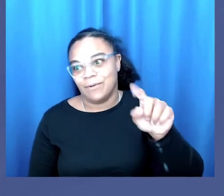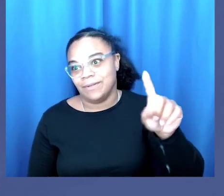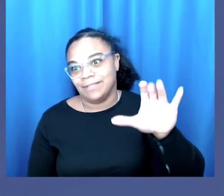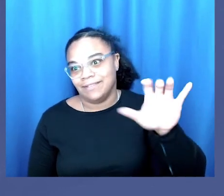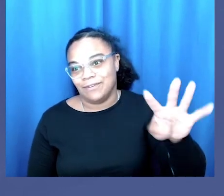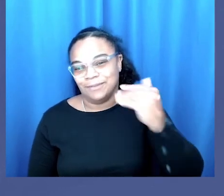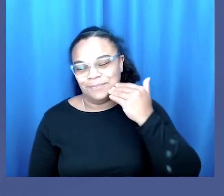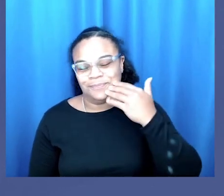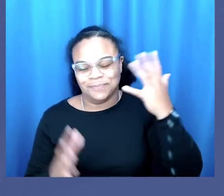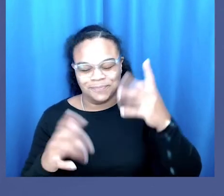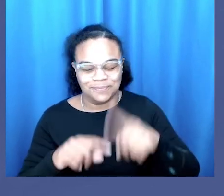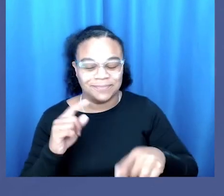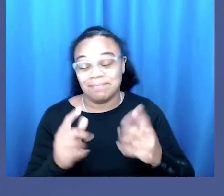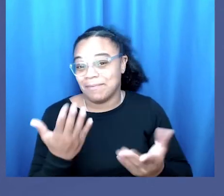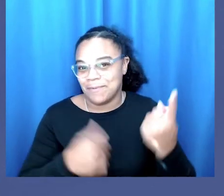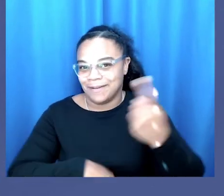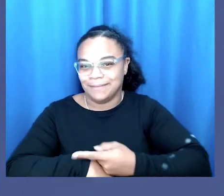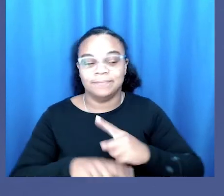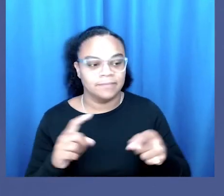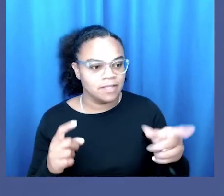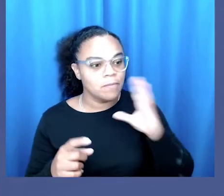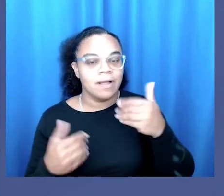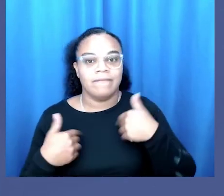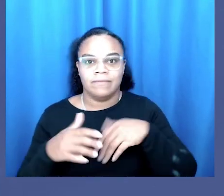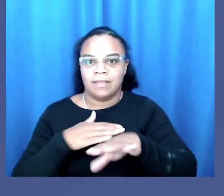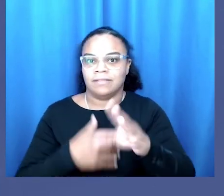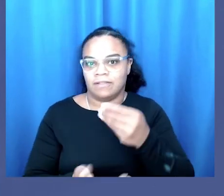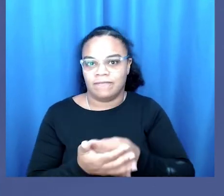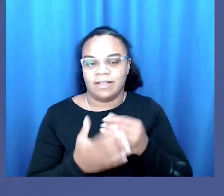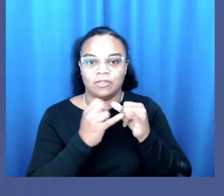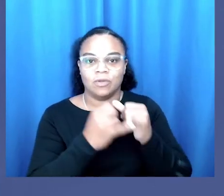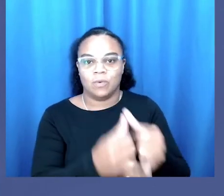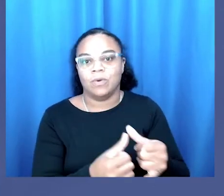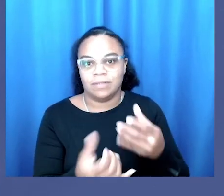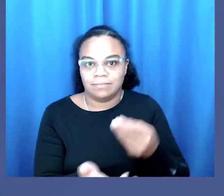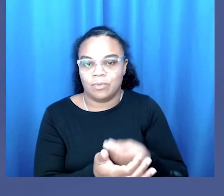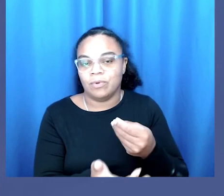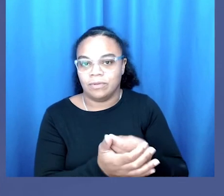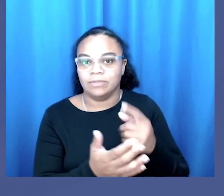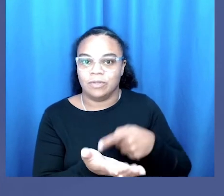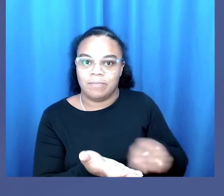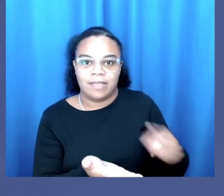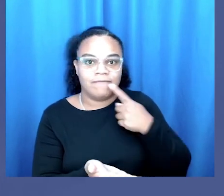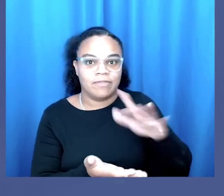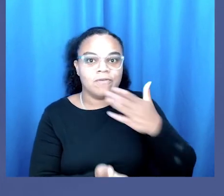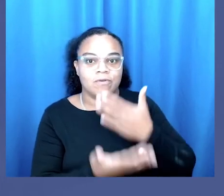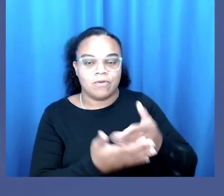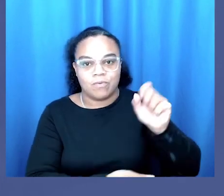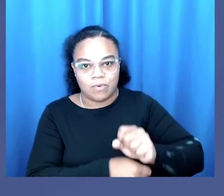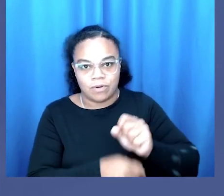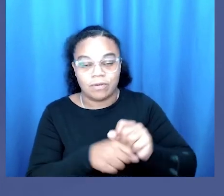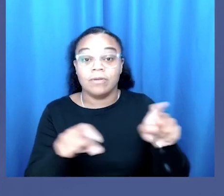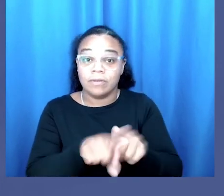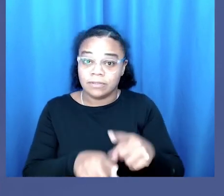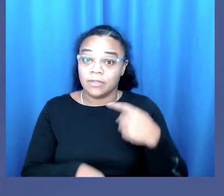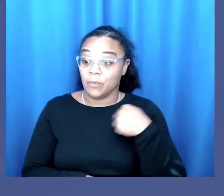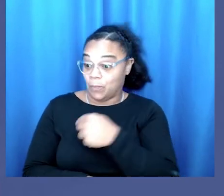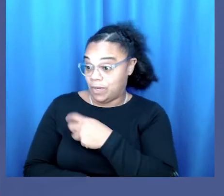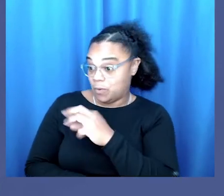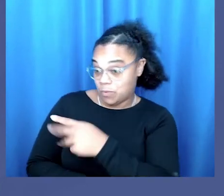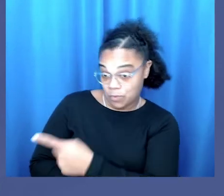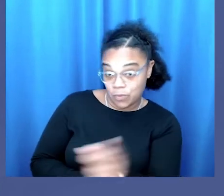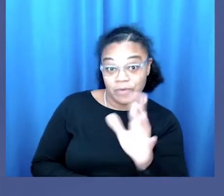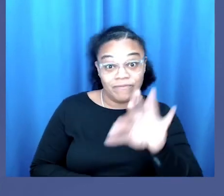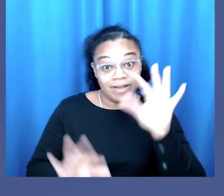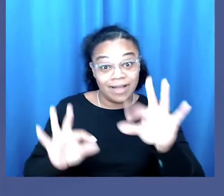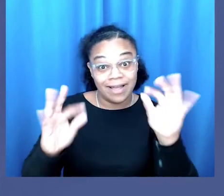501c4 you know how it is but they will have access to this financial awards pool to compensate them for this good work and also as we or